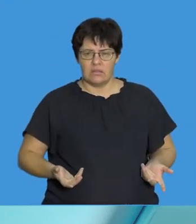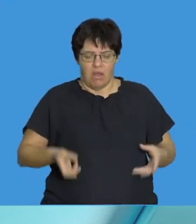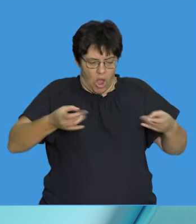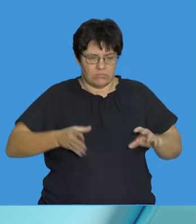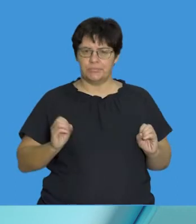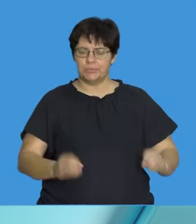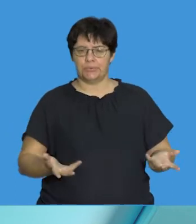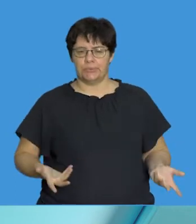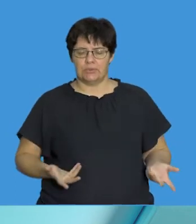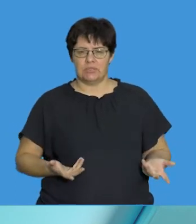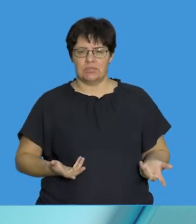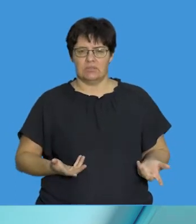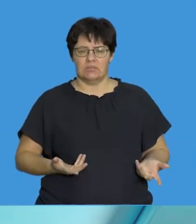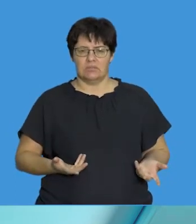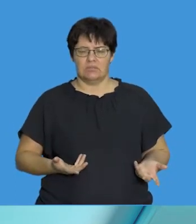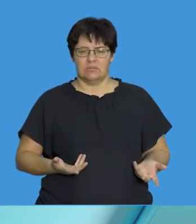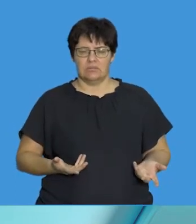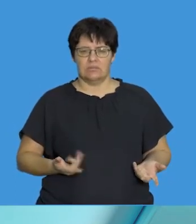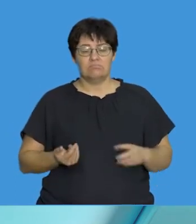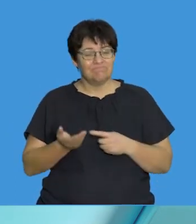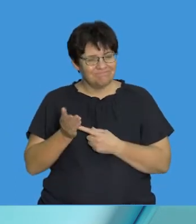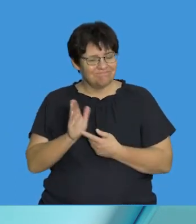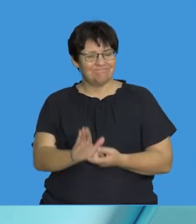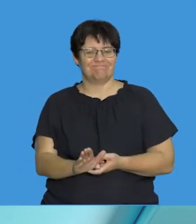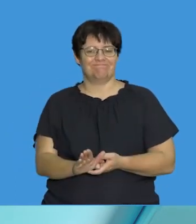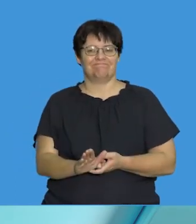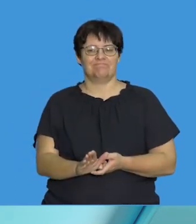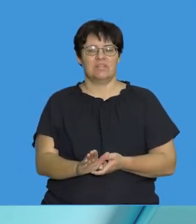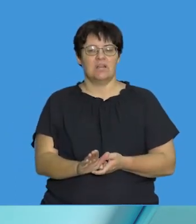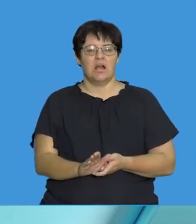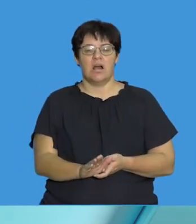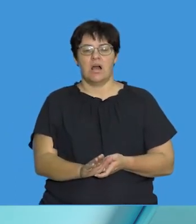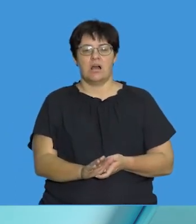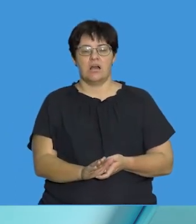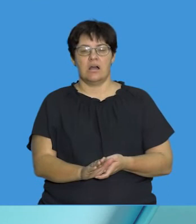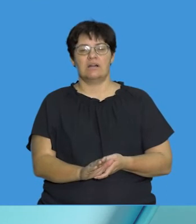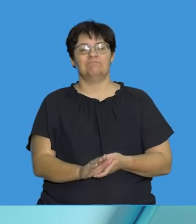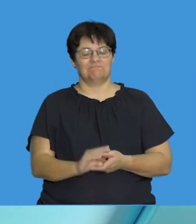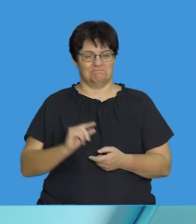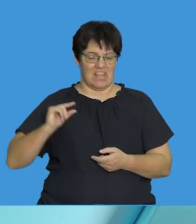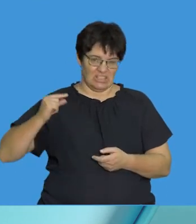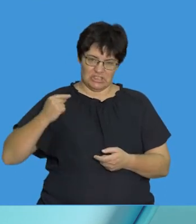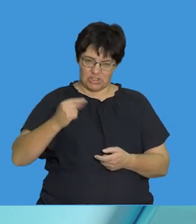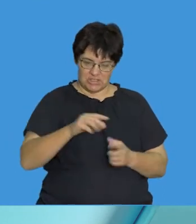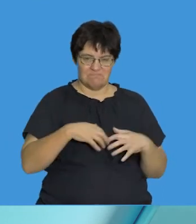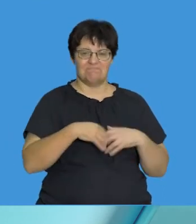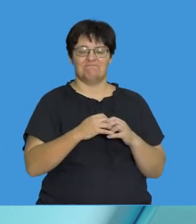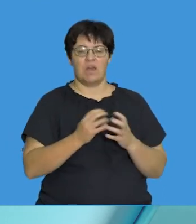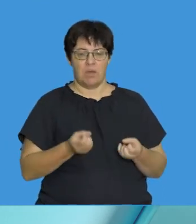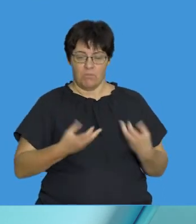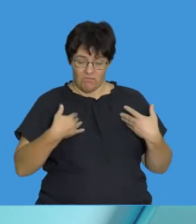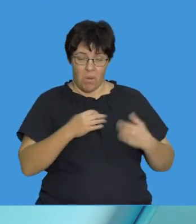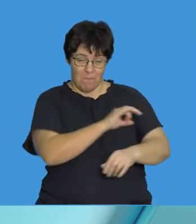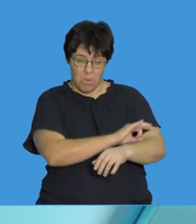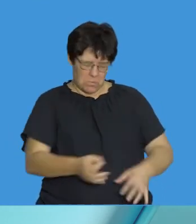unhurt. And this showed that he had an abnormality in his gene makeup which produced a